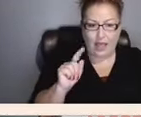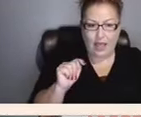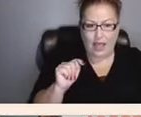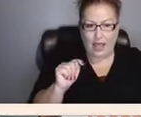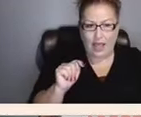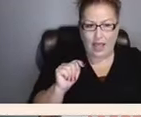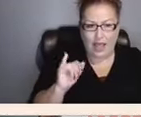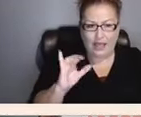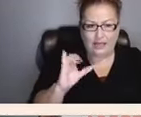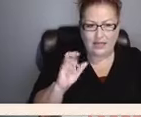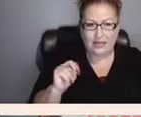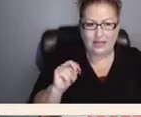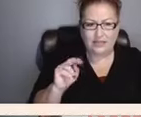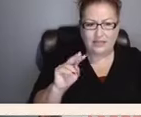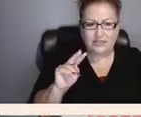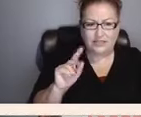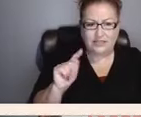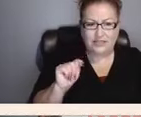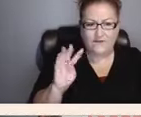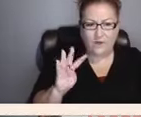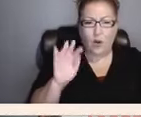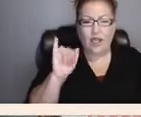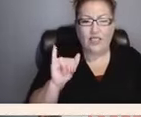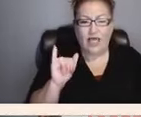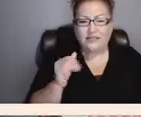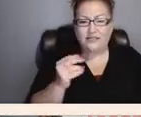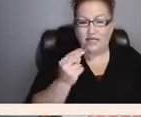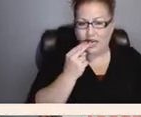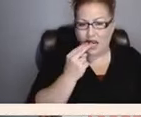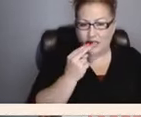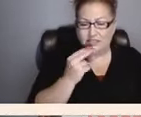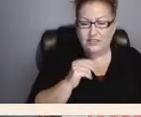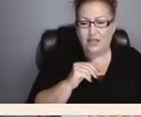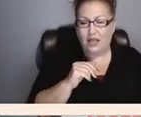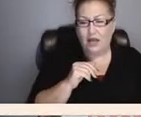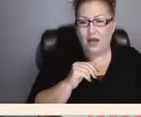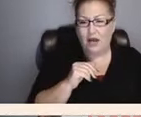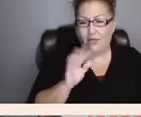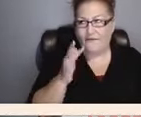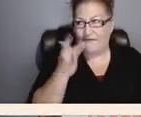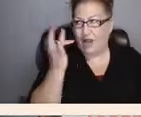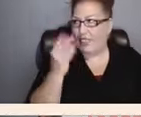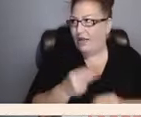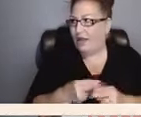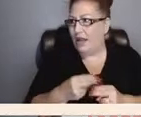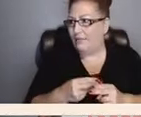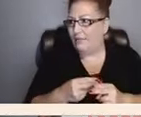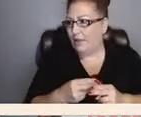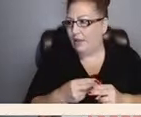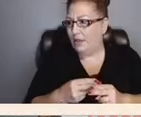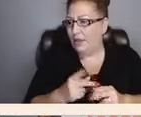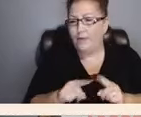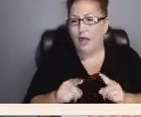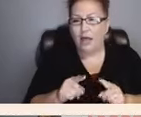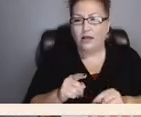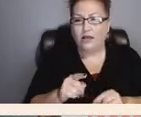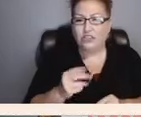the Nazi in I forgot the name. Which is a Nazi in